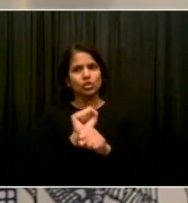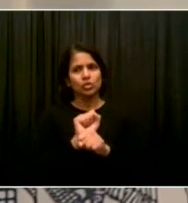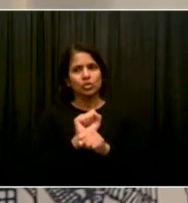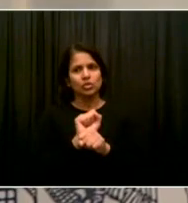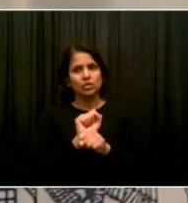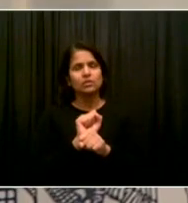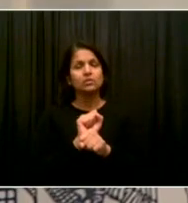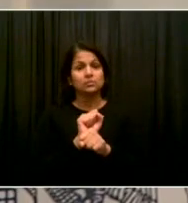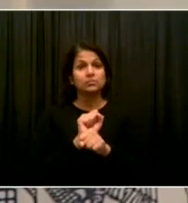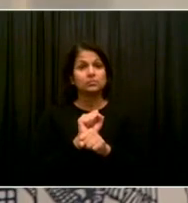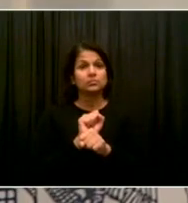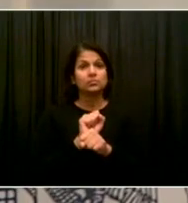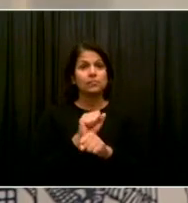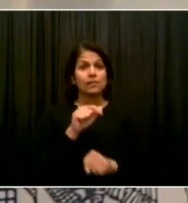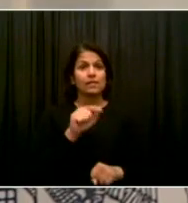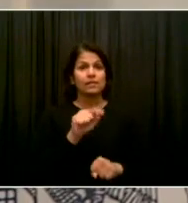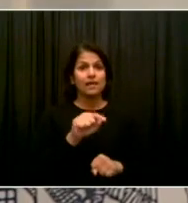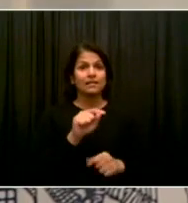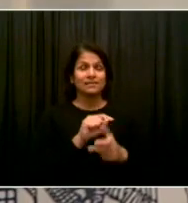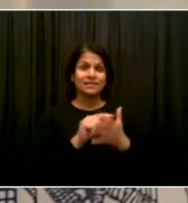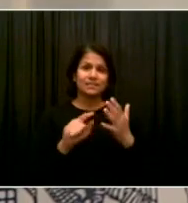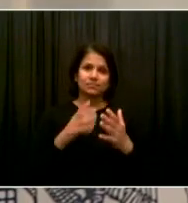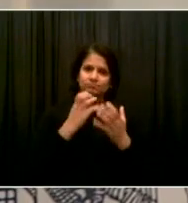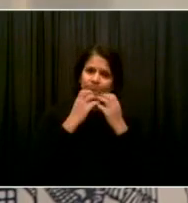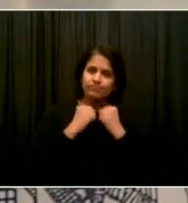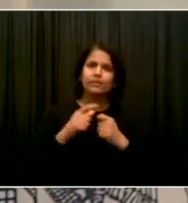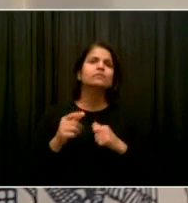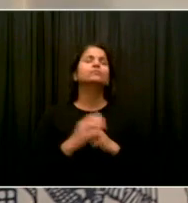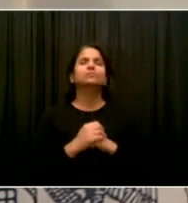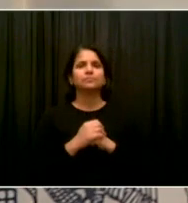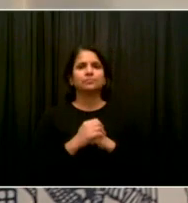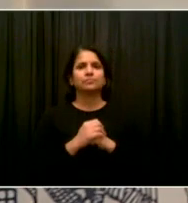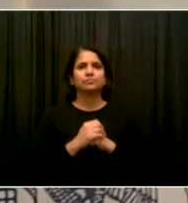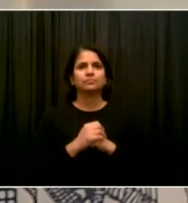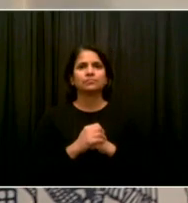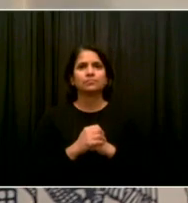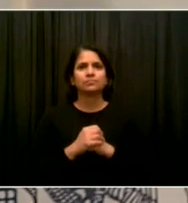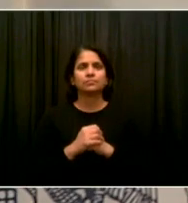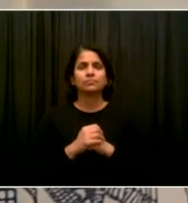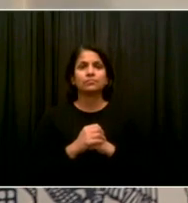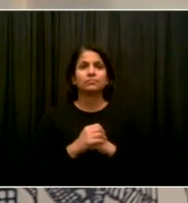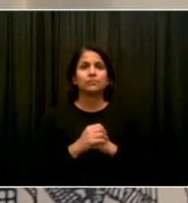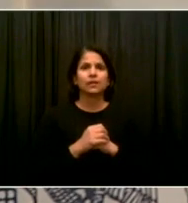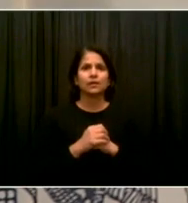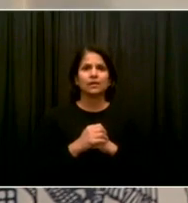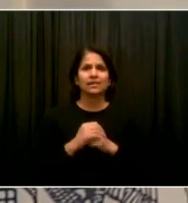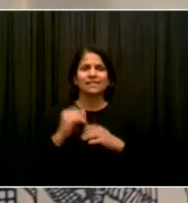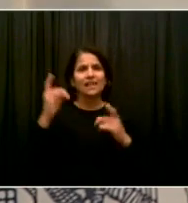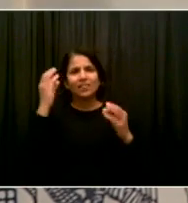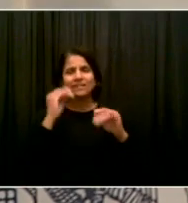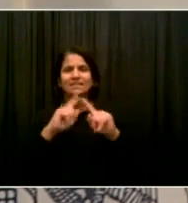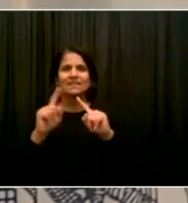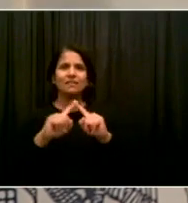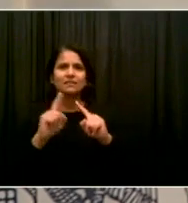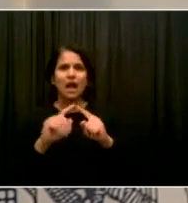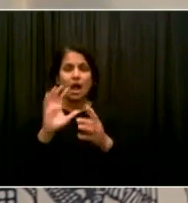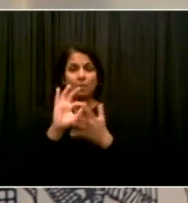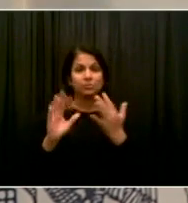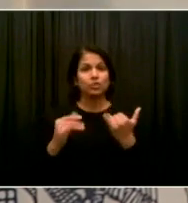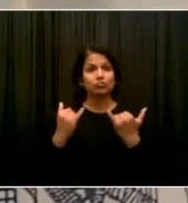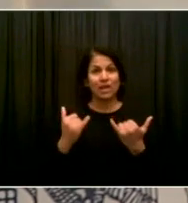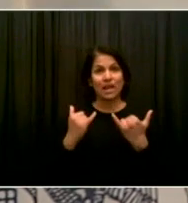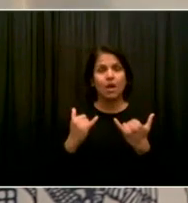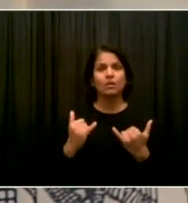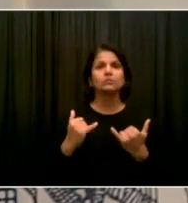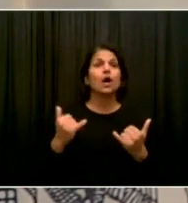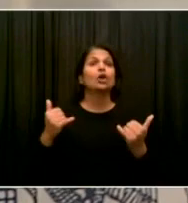core, those are our core principles here. Um, we'll look at different options, but there's no change to the approach right now.